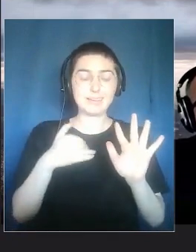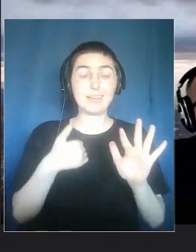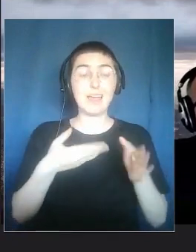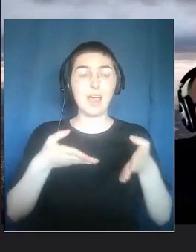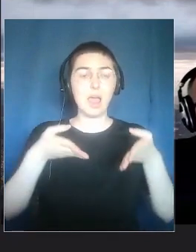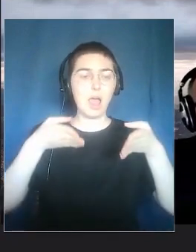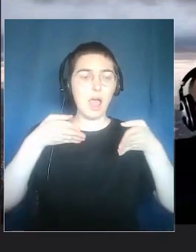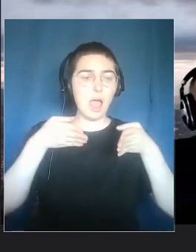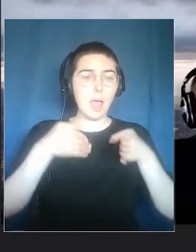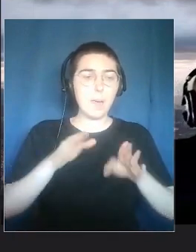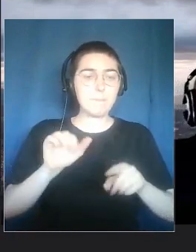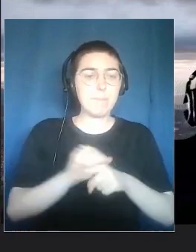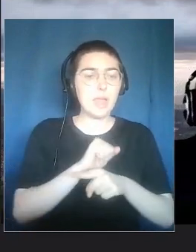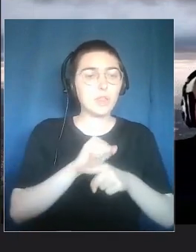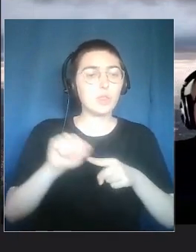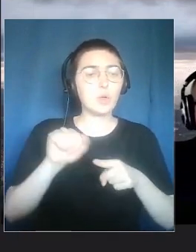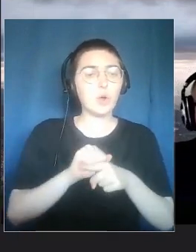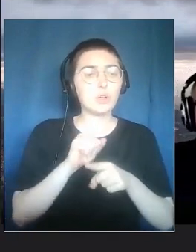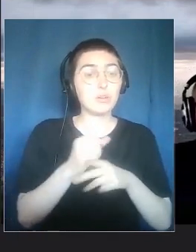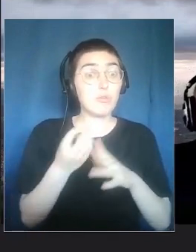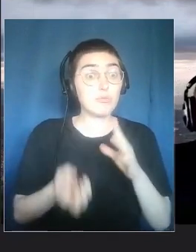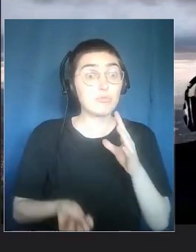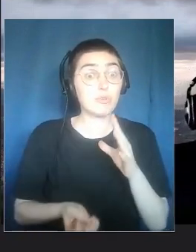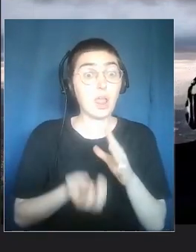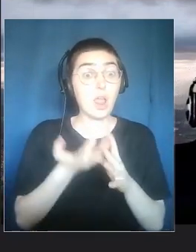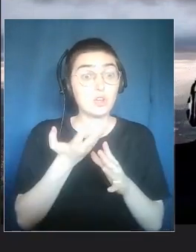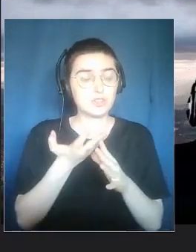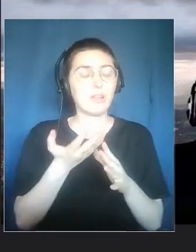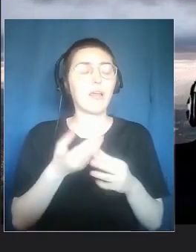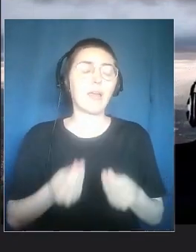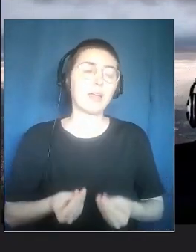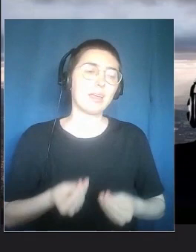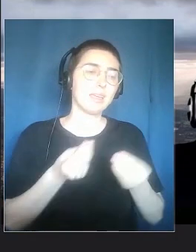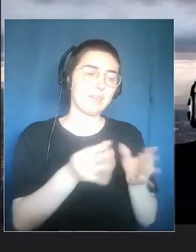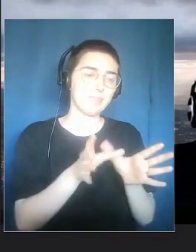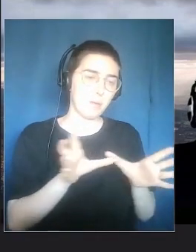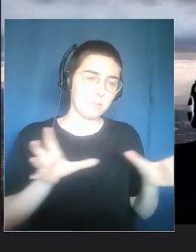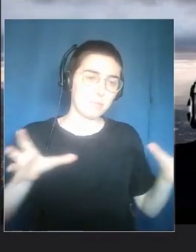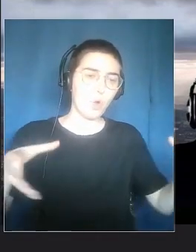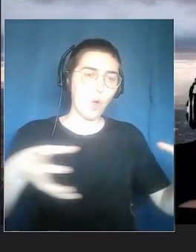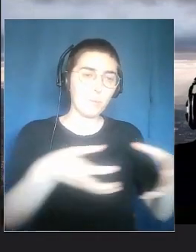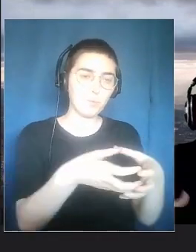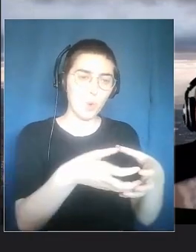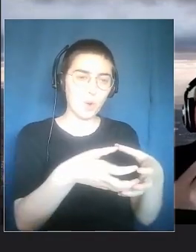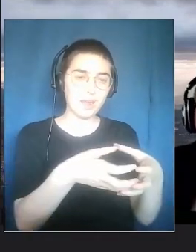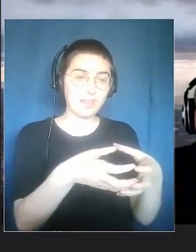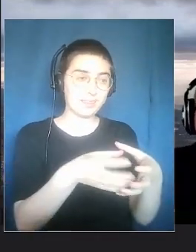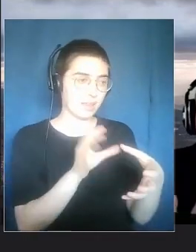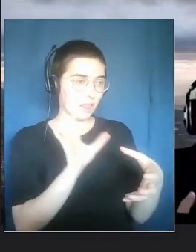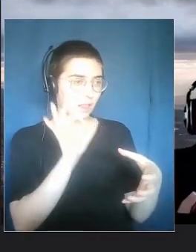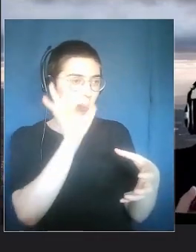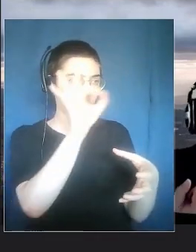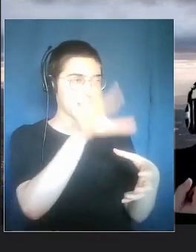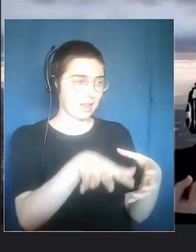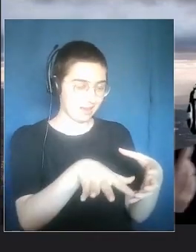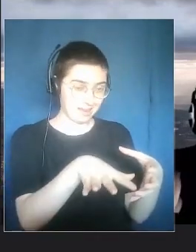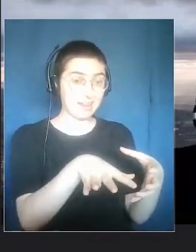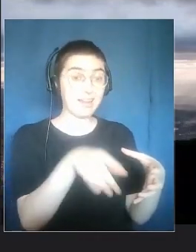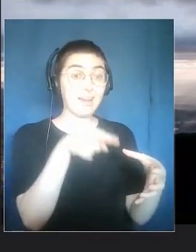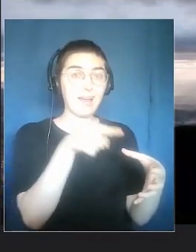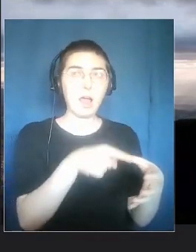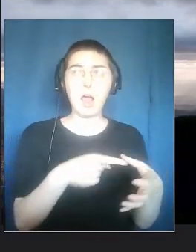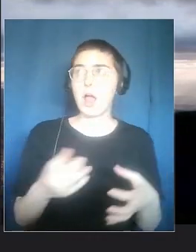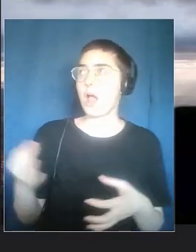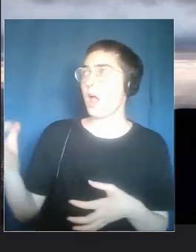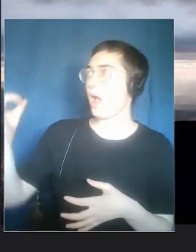A method of artistic creation of this kind redefines also the internal relationships